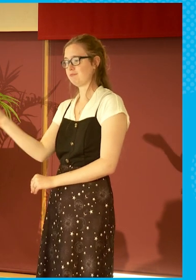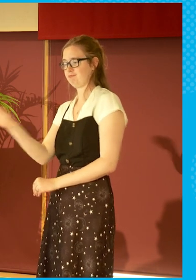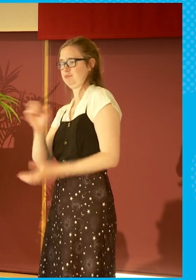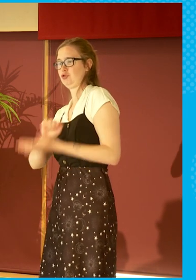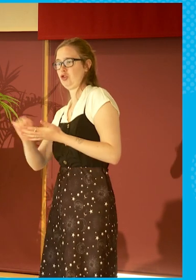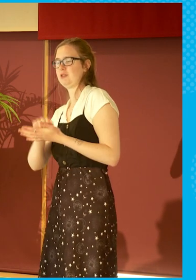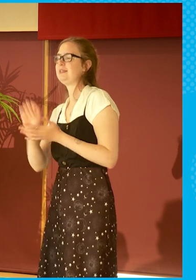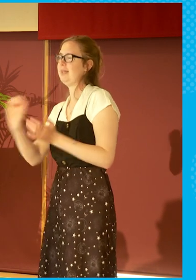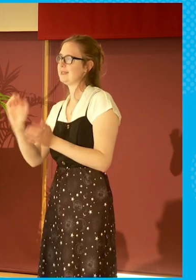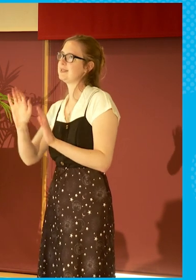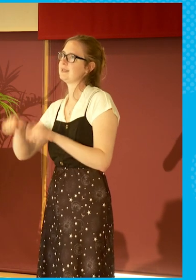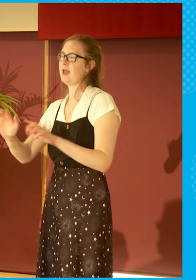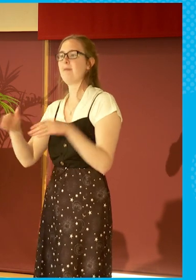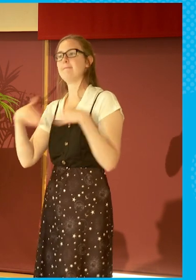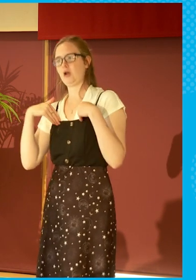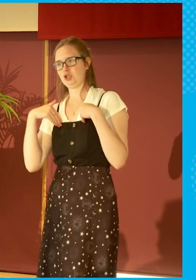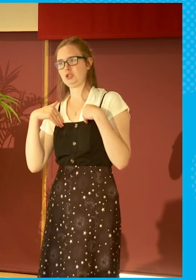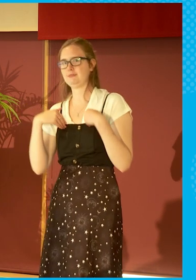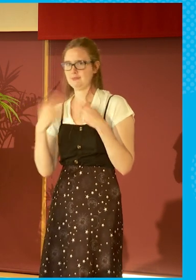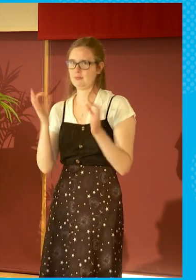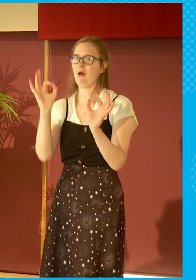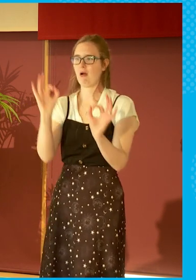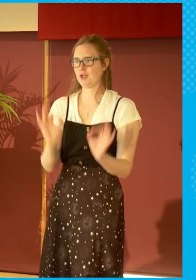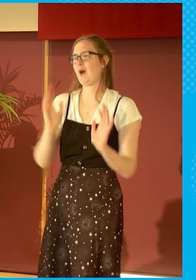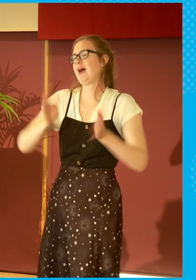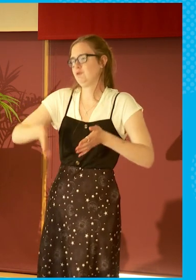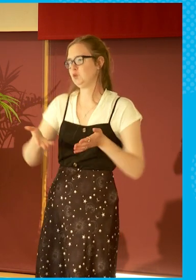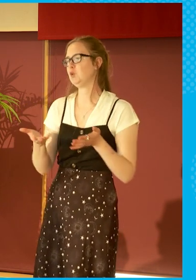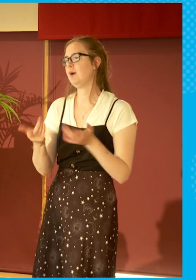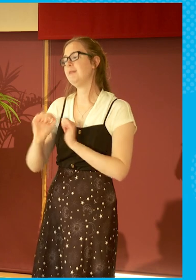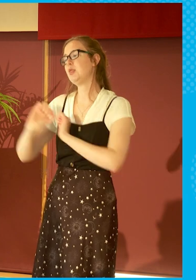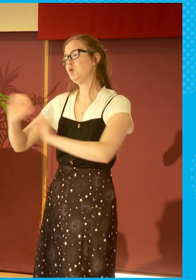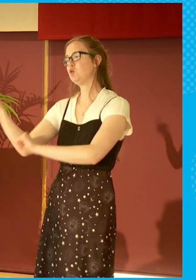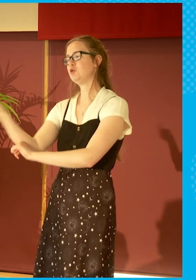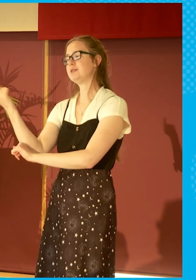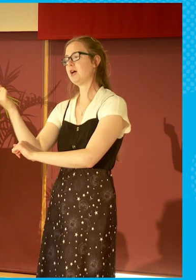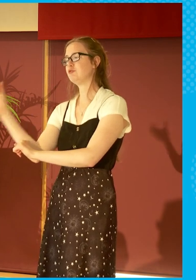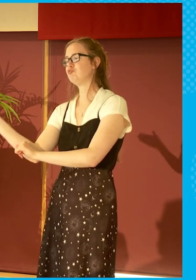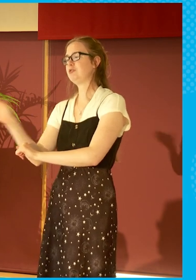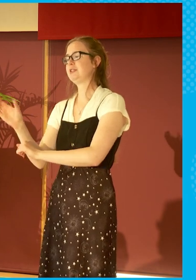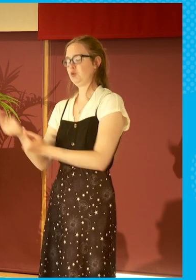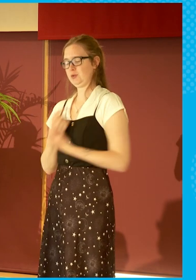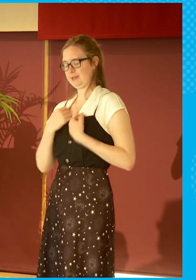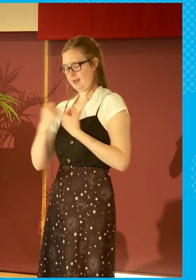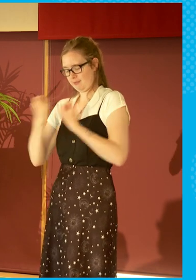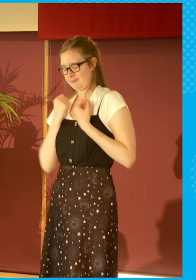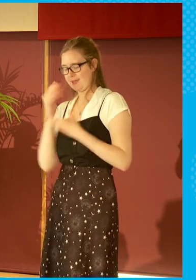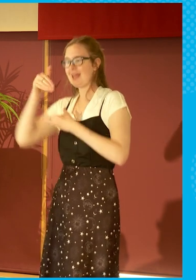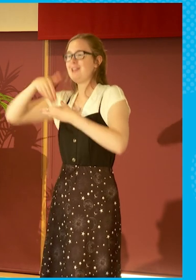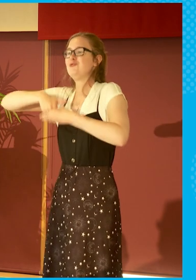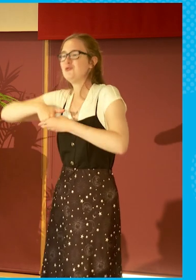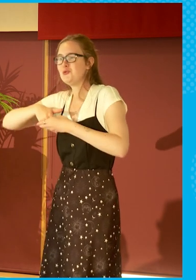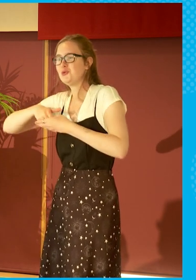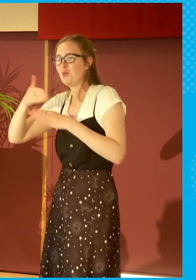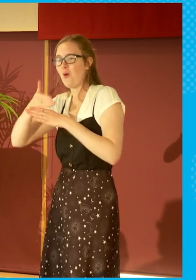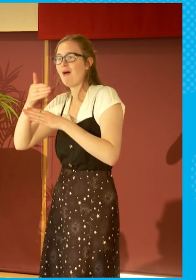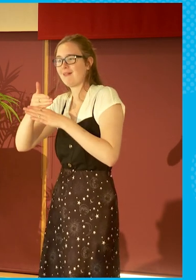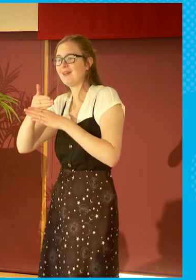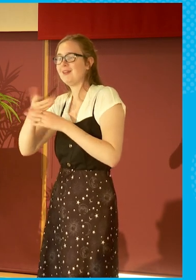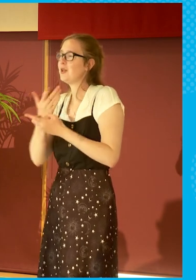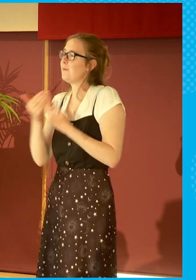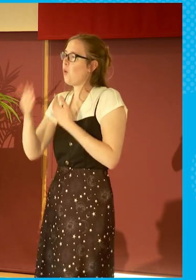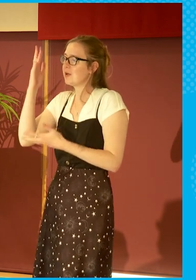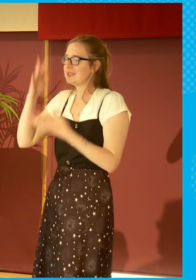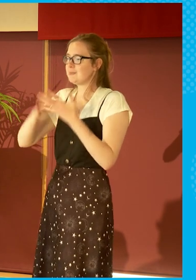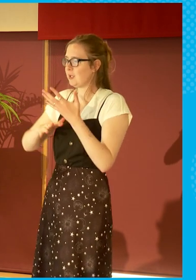be impartial. Yes, you have to be accurate. That's a given. But you bring yourself into your work. And the more experiences